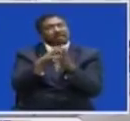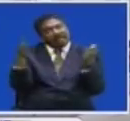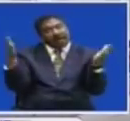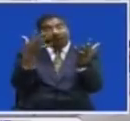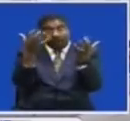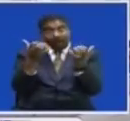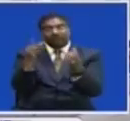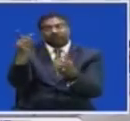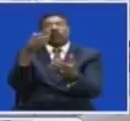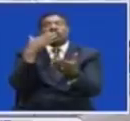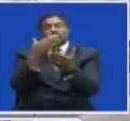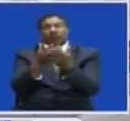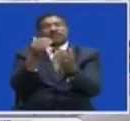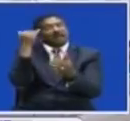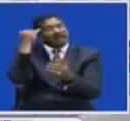Reporting